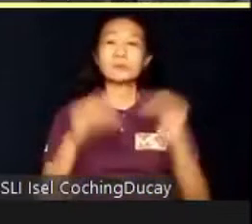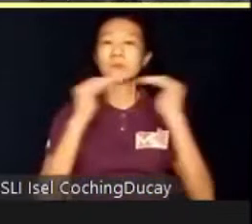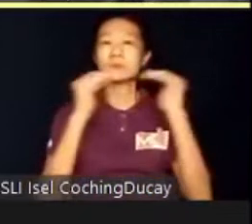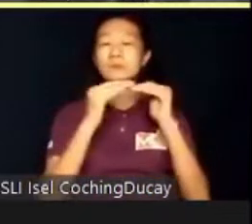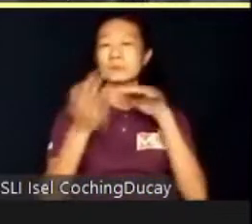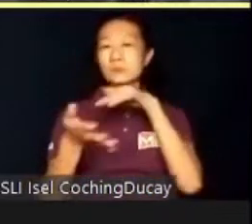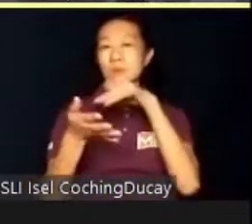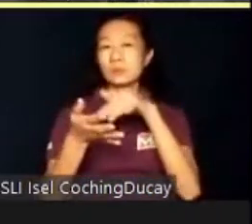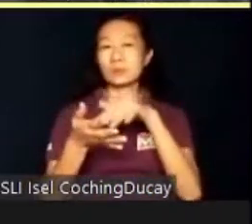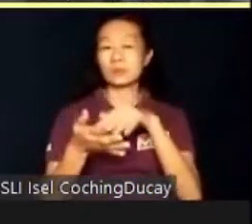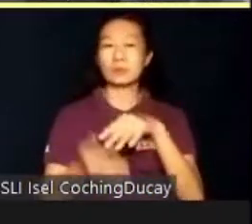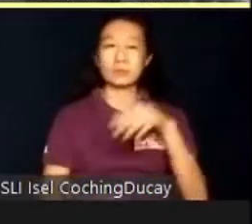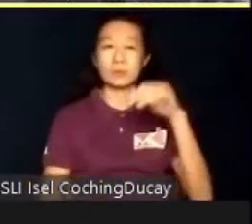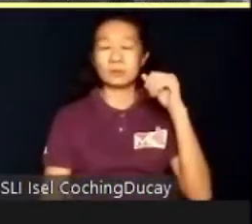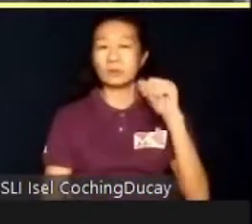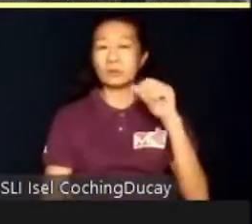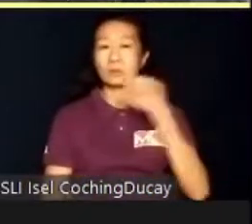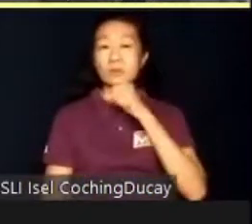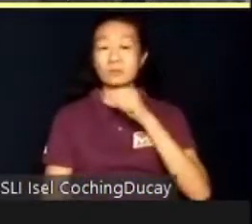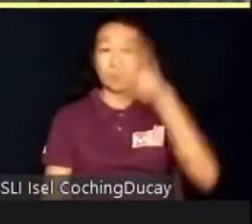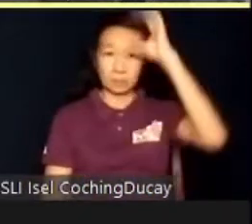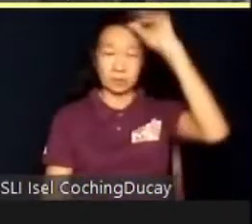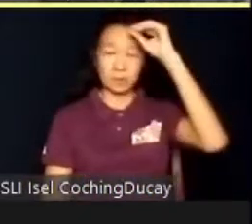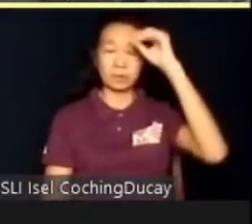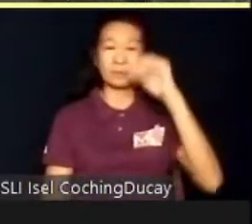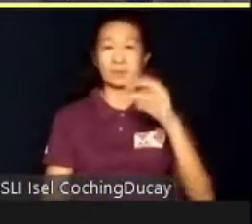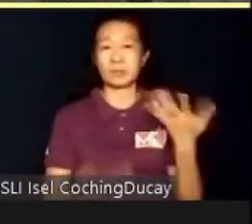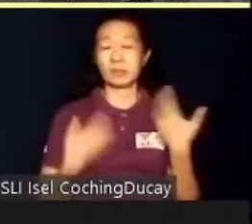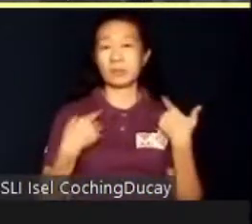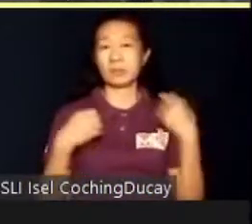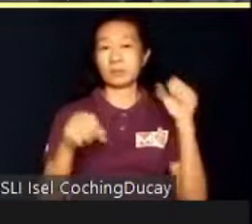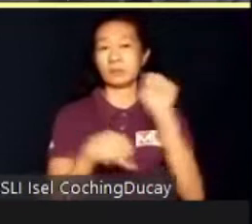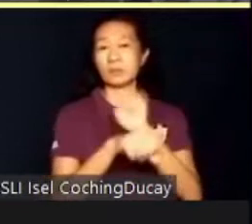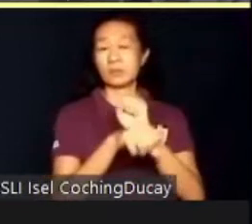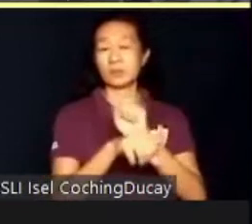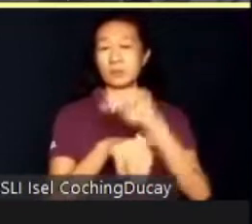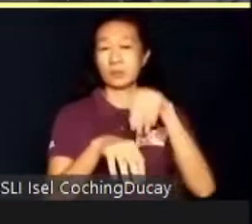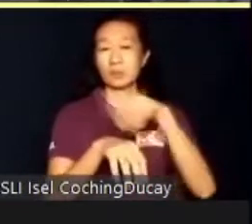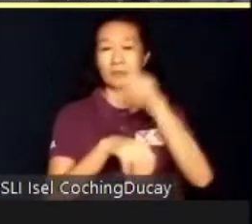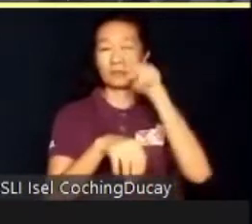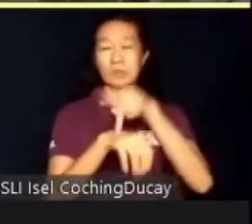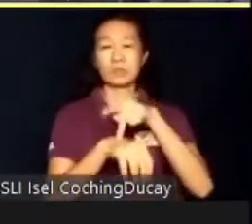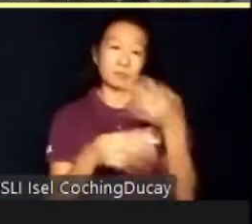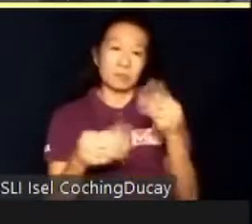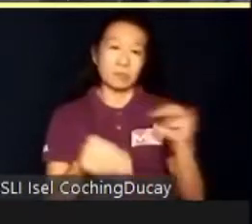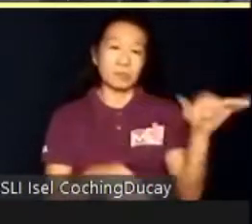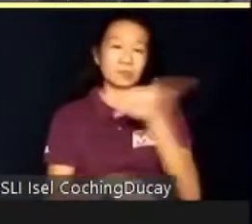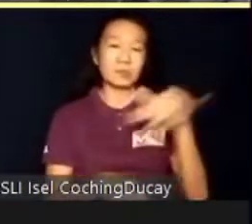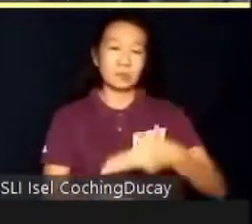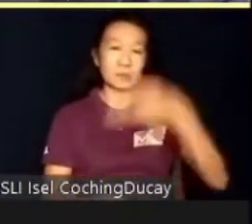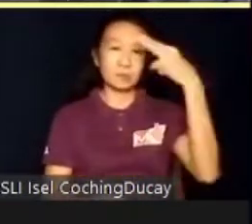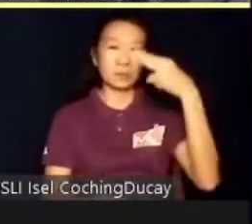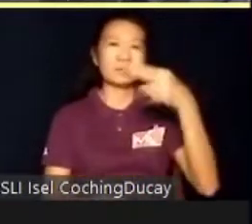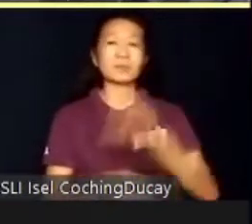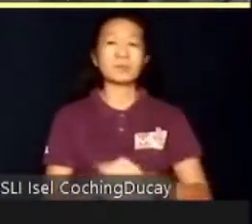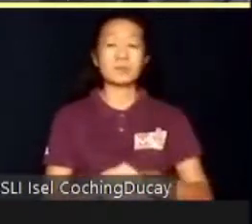that older males are more likely to be employed. In the Philippines, these may also be the case due to the higher prevalence